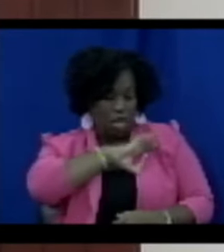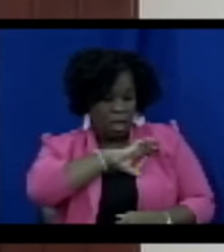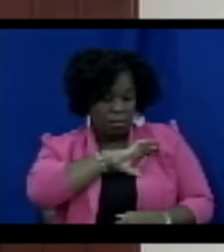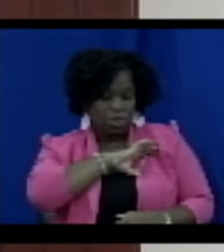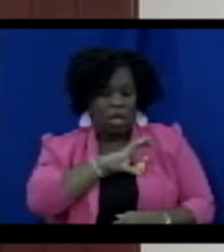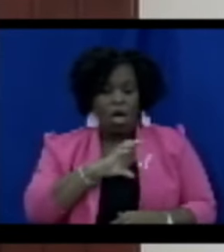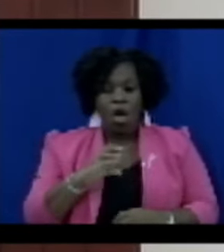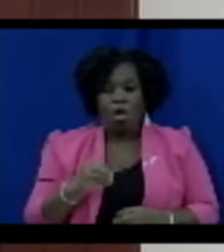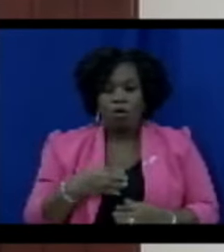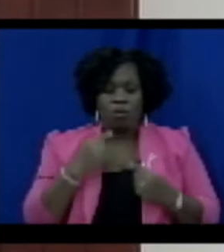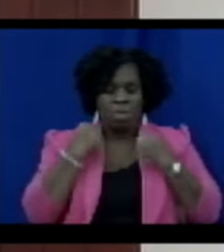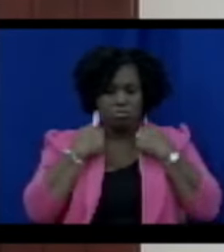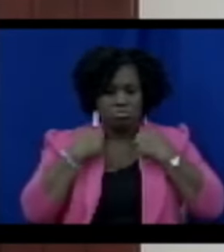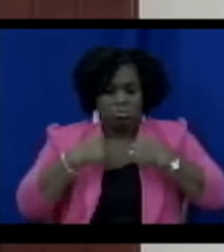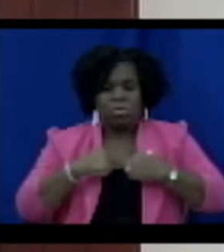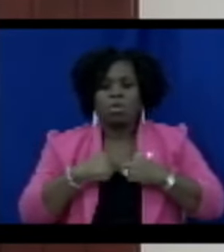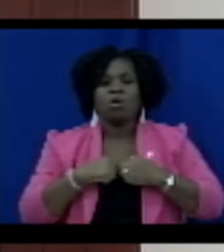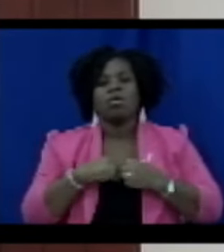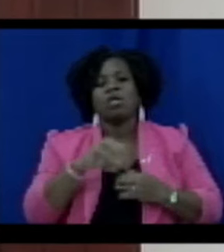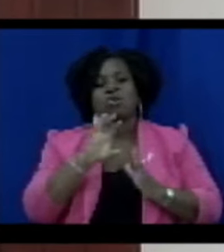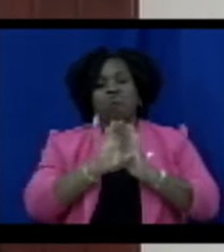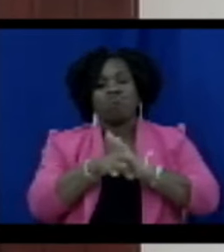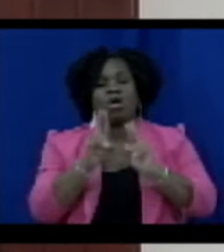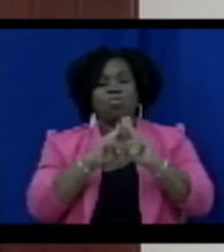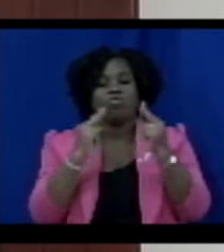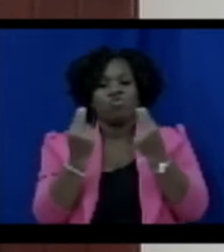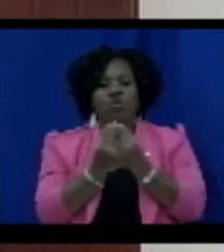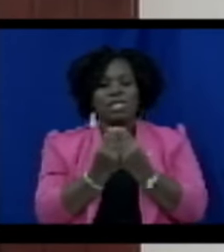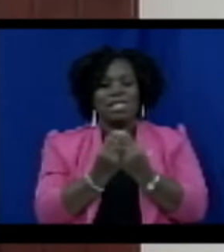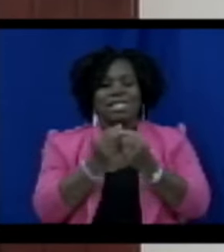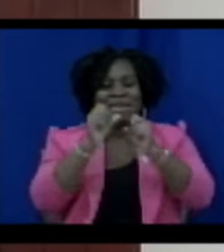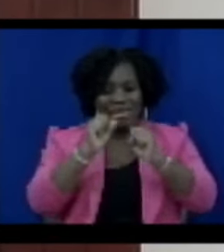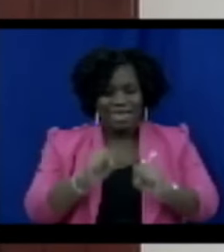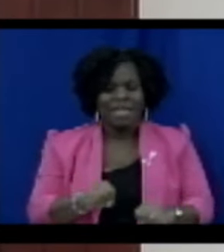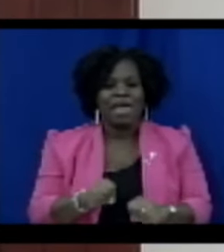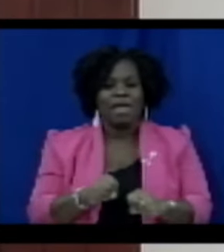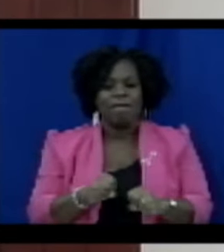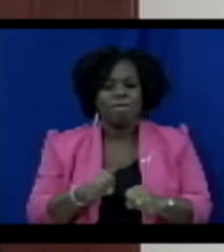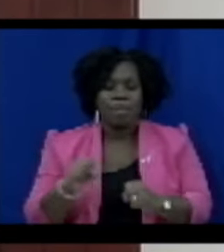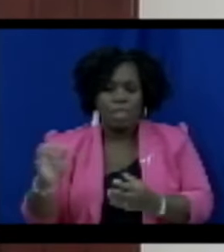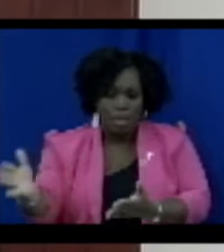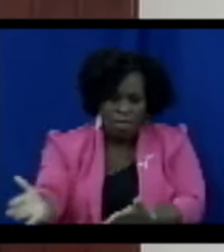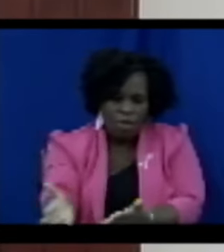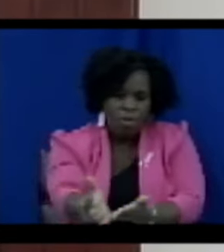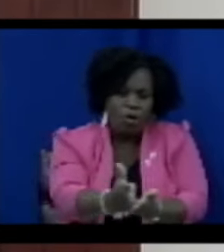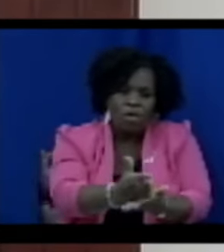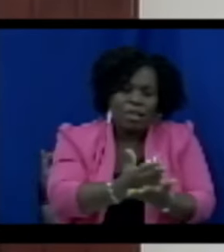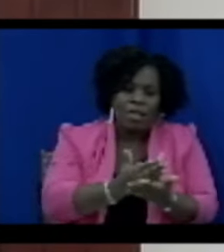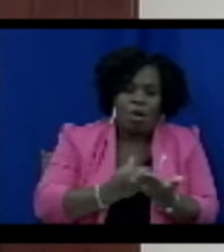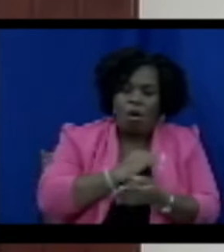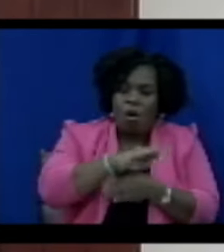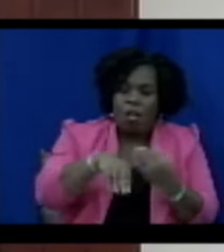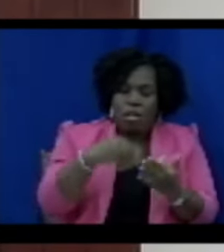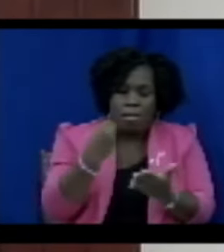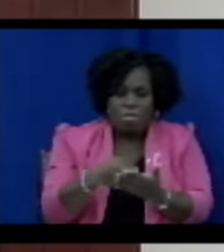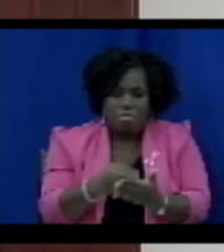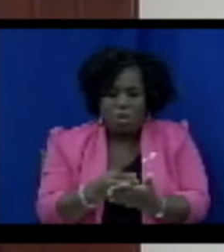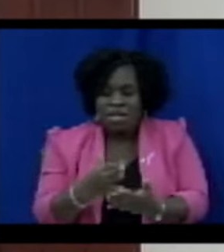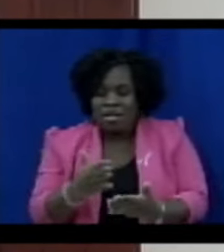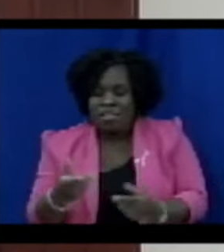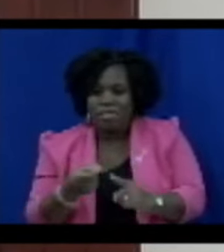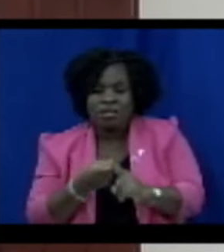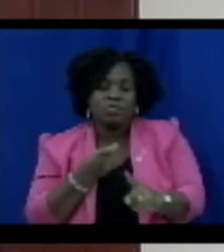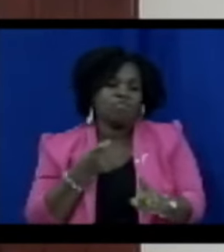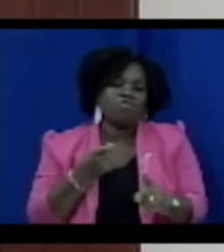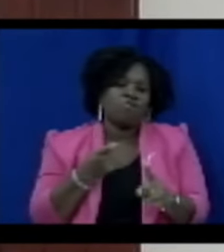unit, may face significant obstacles in their endeavors to recover the proceeds of crime. The nature of white-collar crime often involves